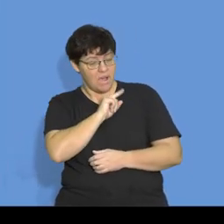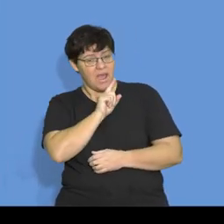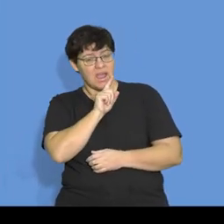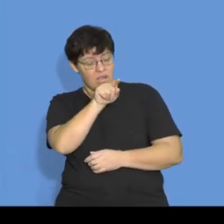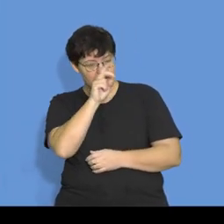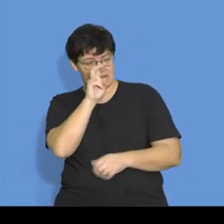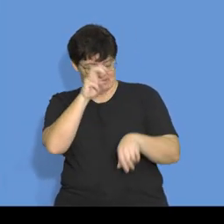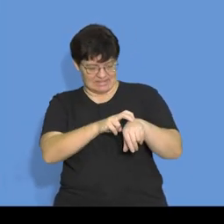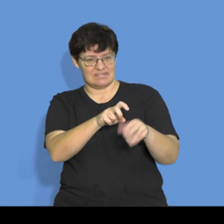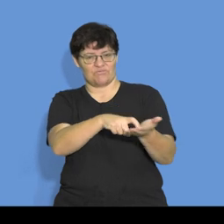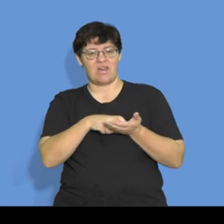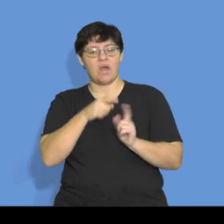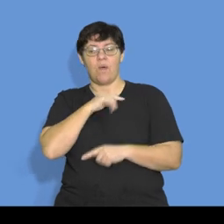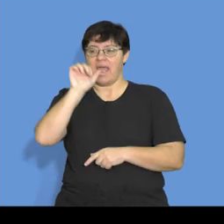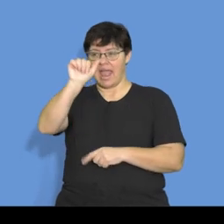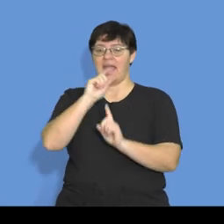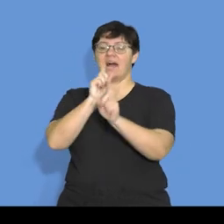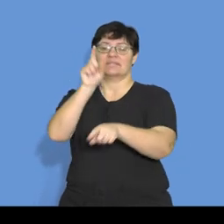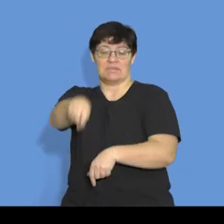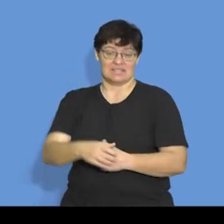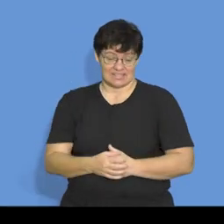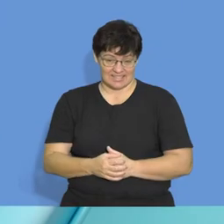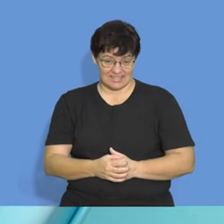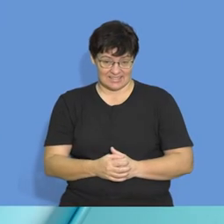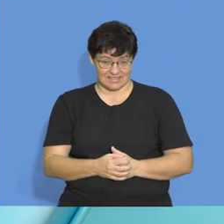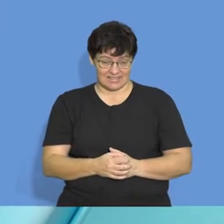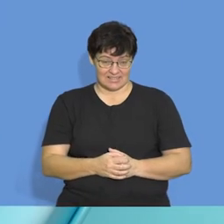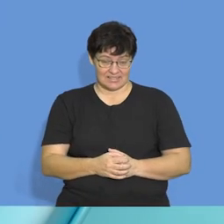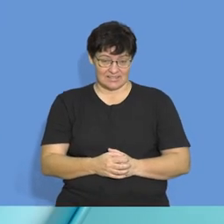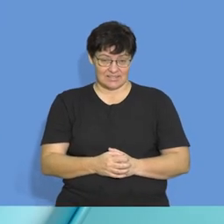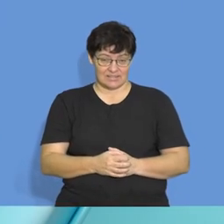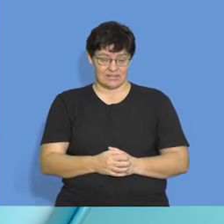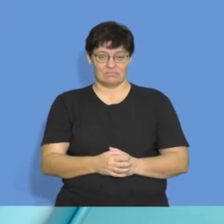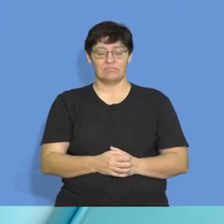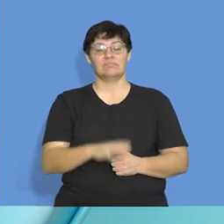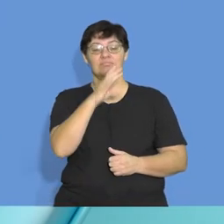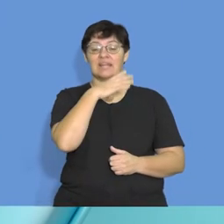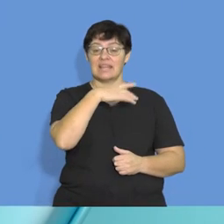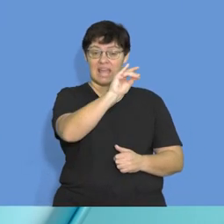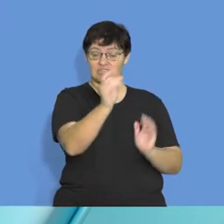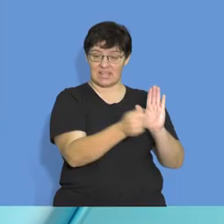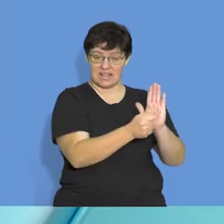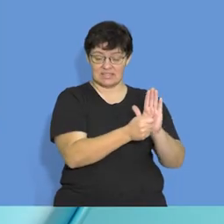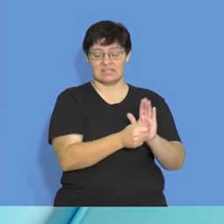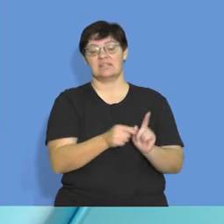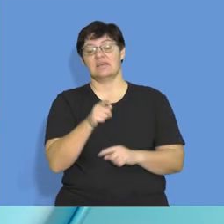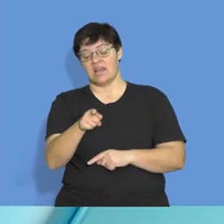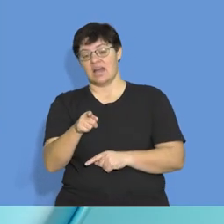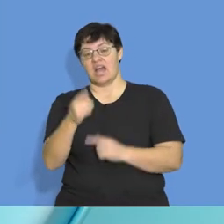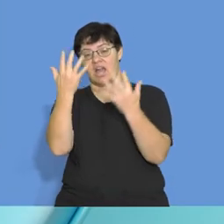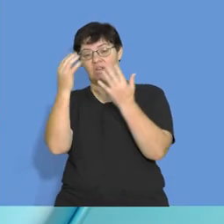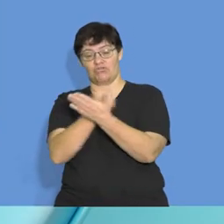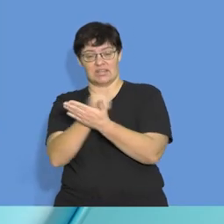terms of my question. Got it? So, determine cash sales, credit sales, percentages,